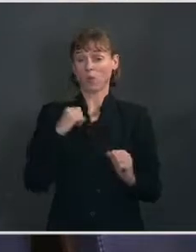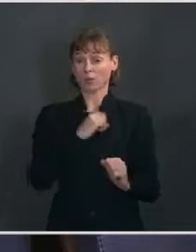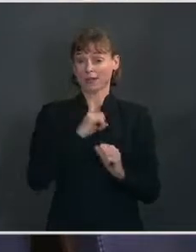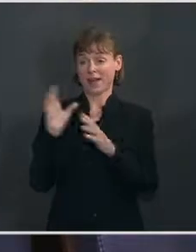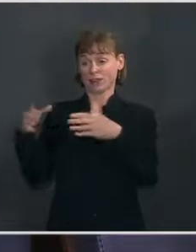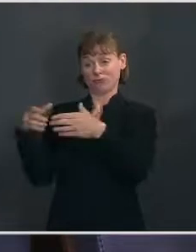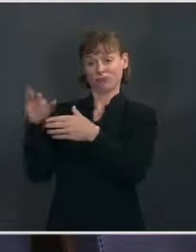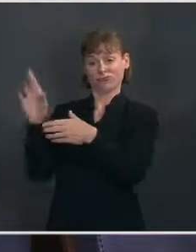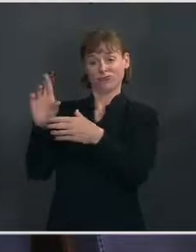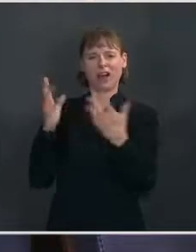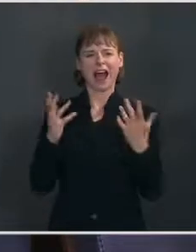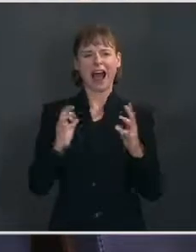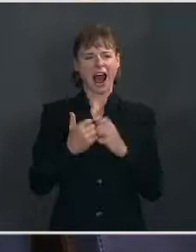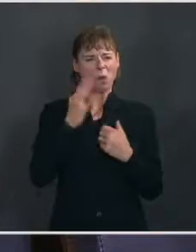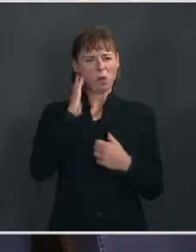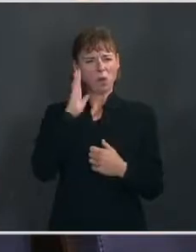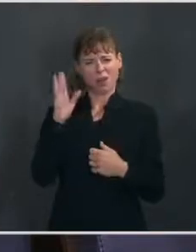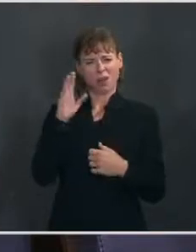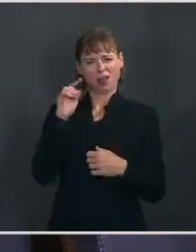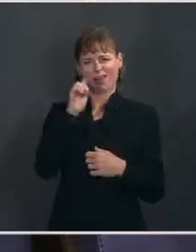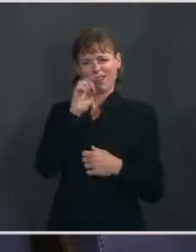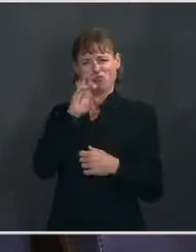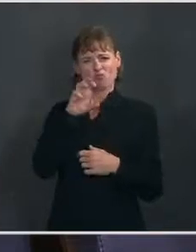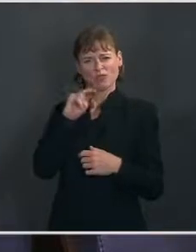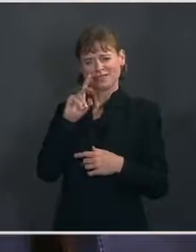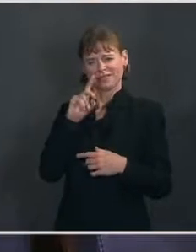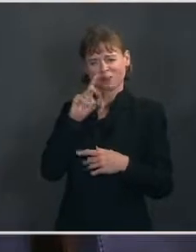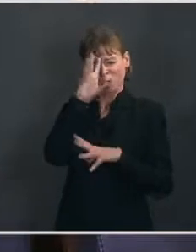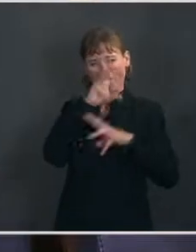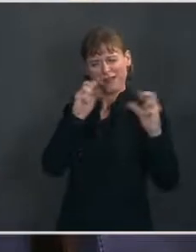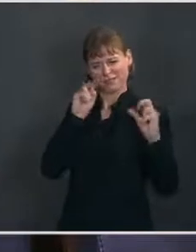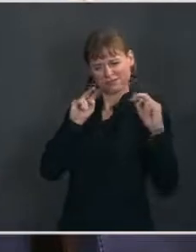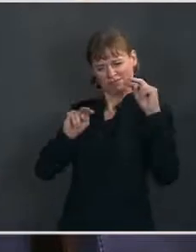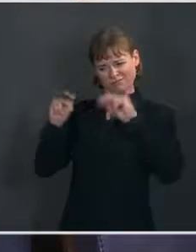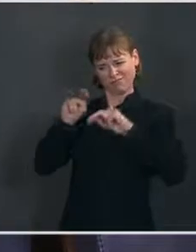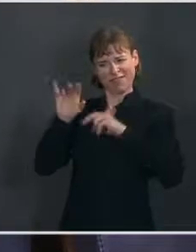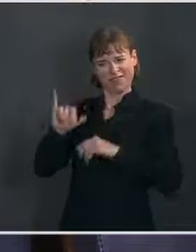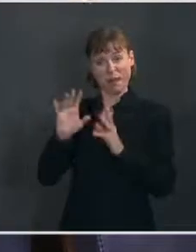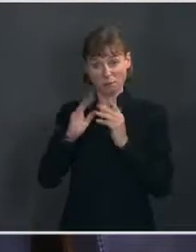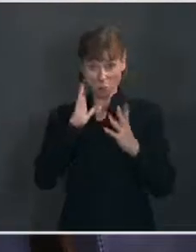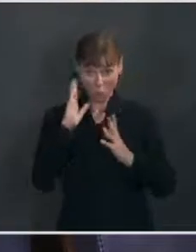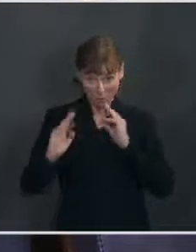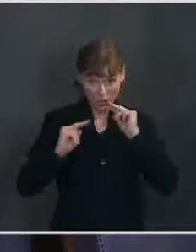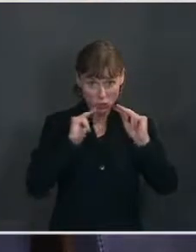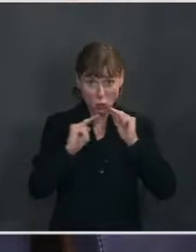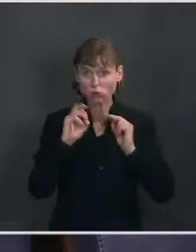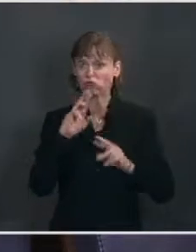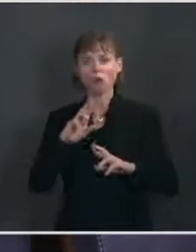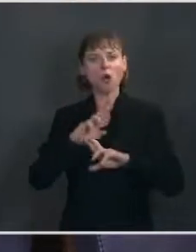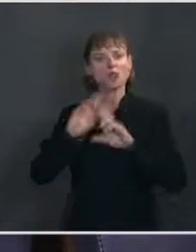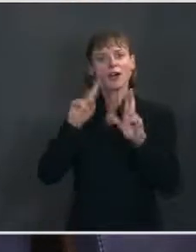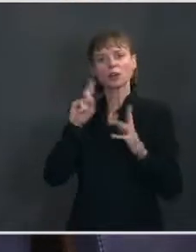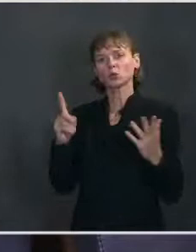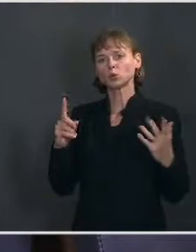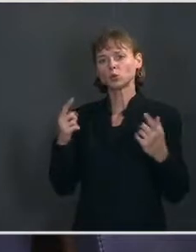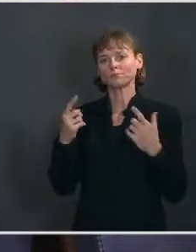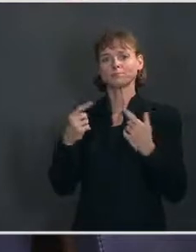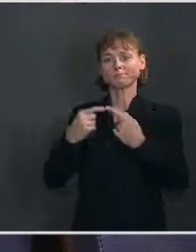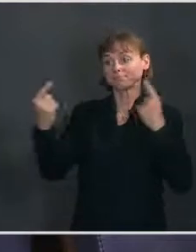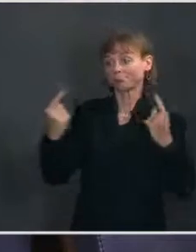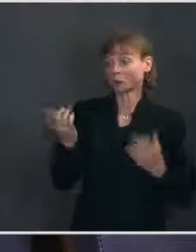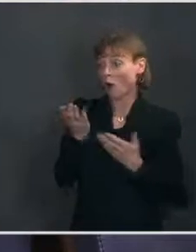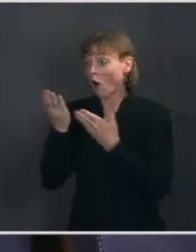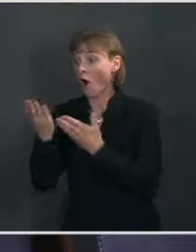how he views that meeting? Is it going to be negotiating? Is he going to be prepared to counter anything the Republicans might